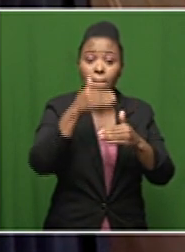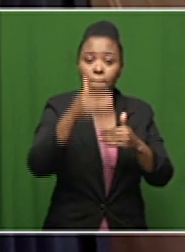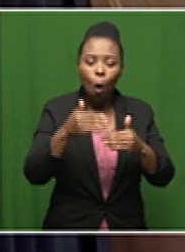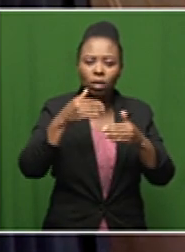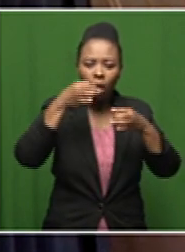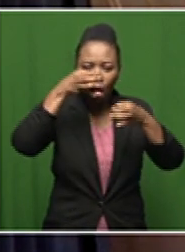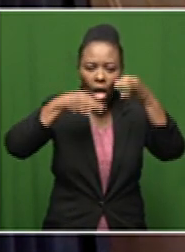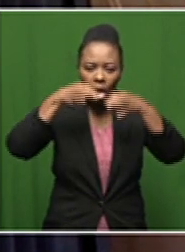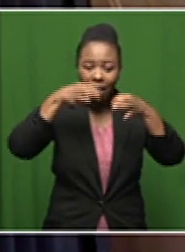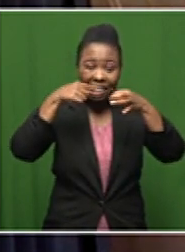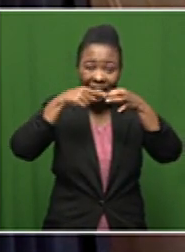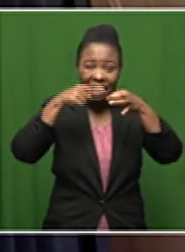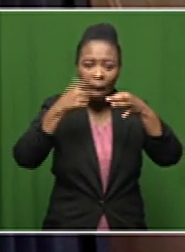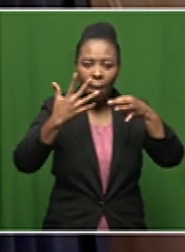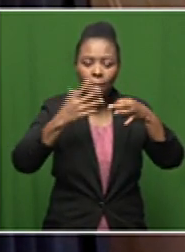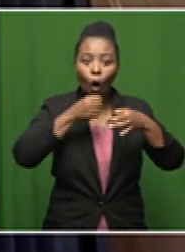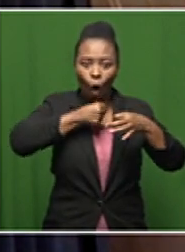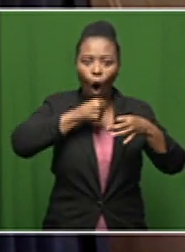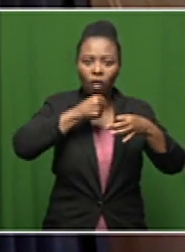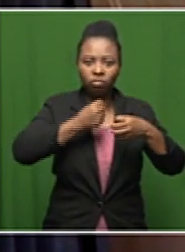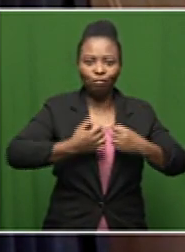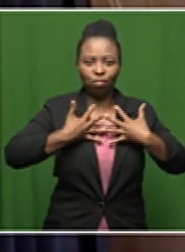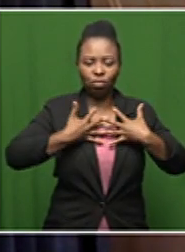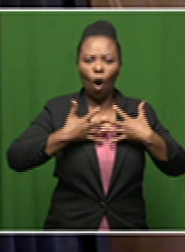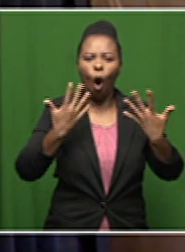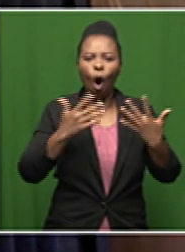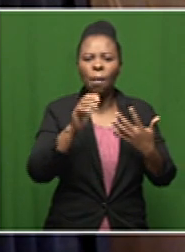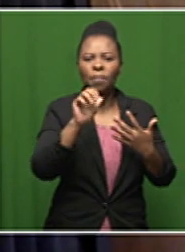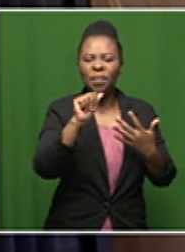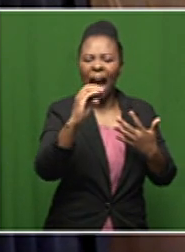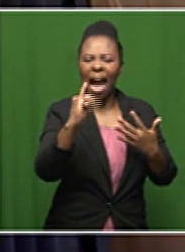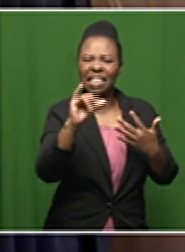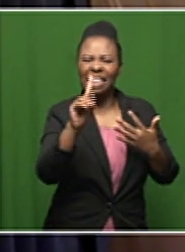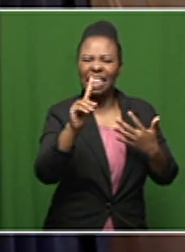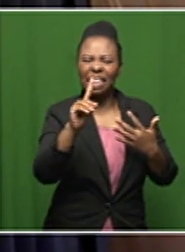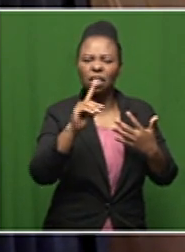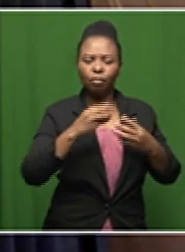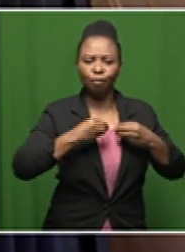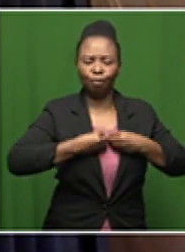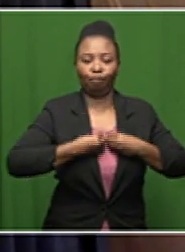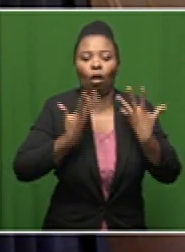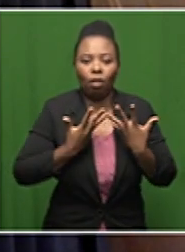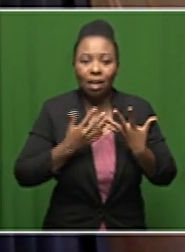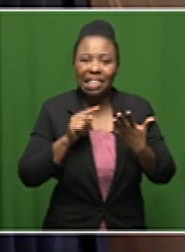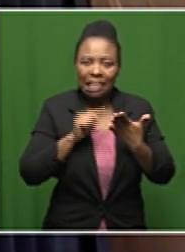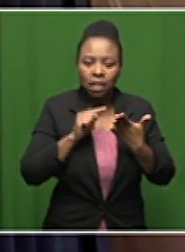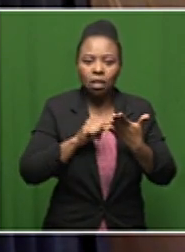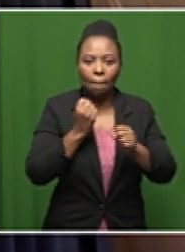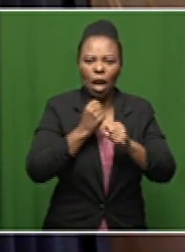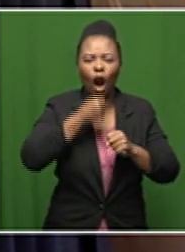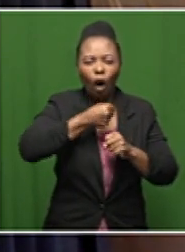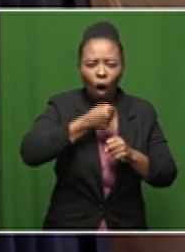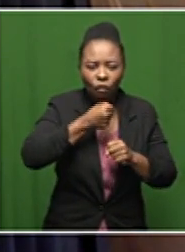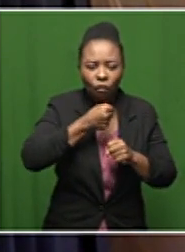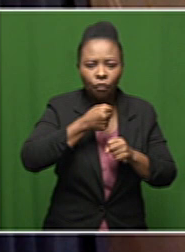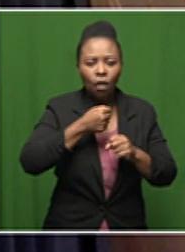contributing to the cough sometimes acid reflux can cause a dry persistent irritating cough sometimes some of the vitamins